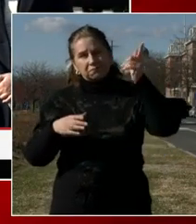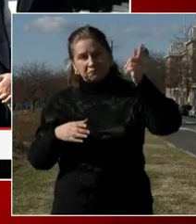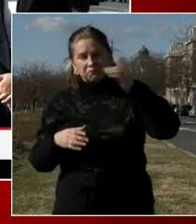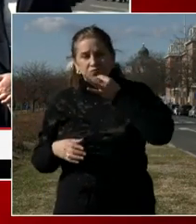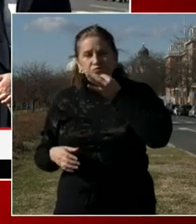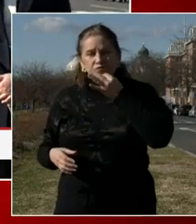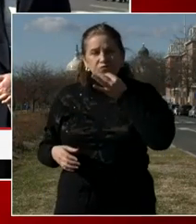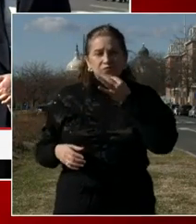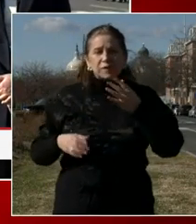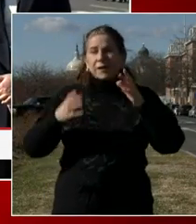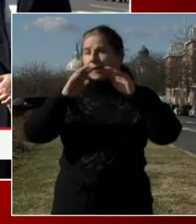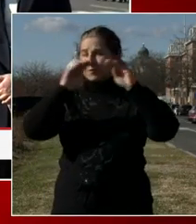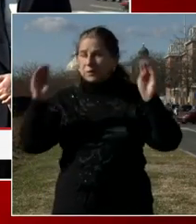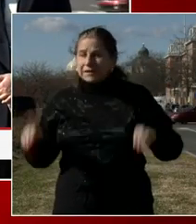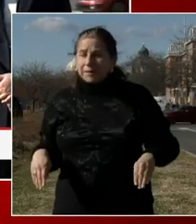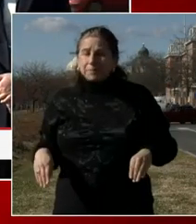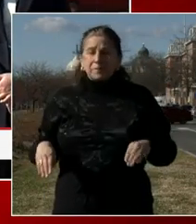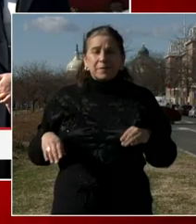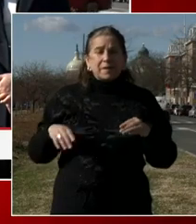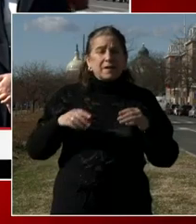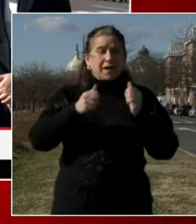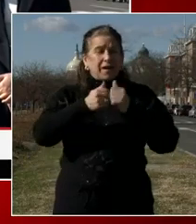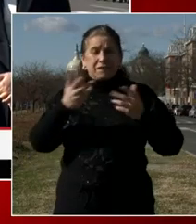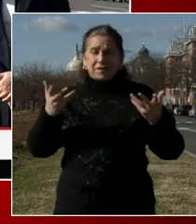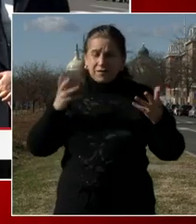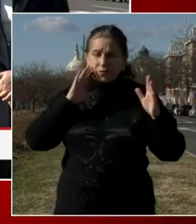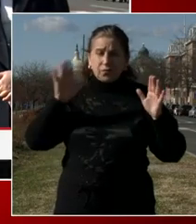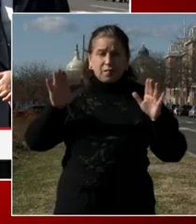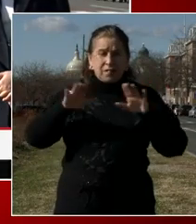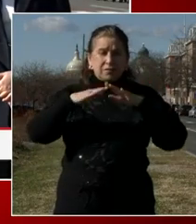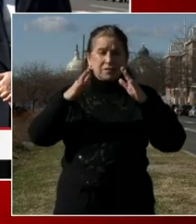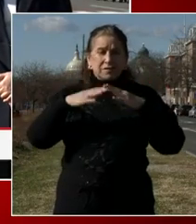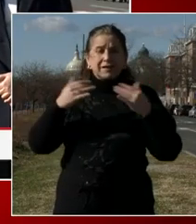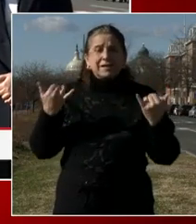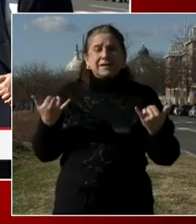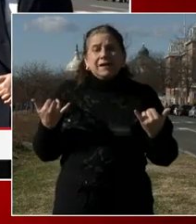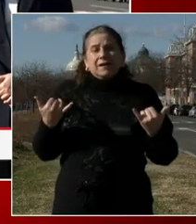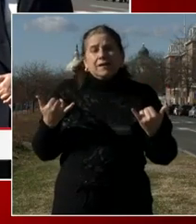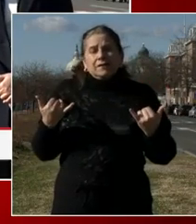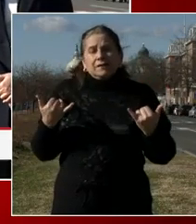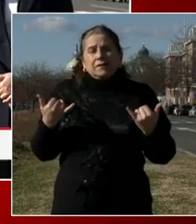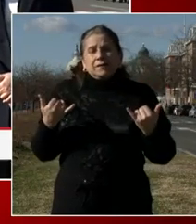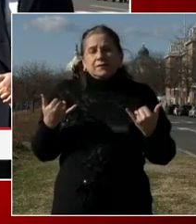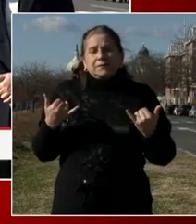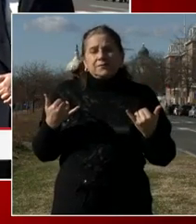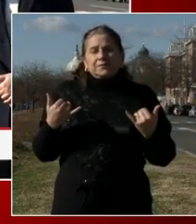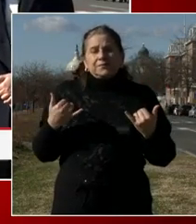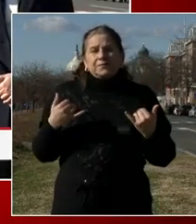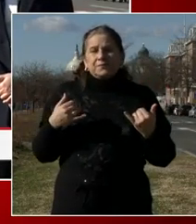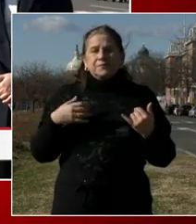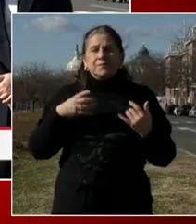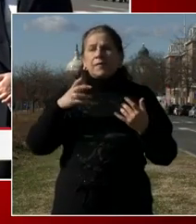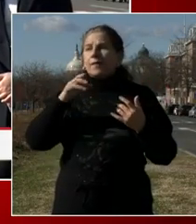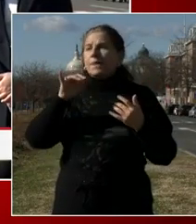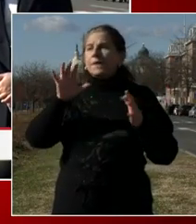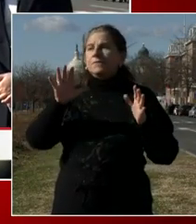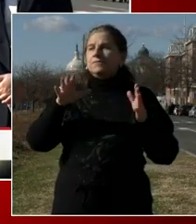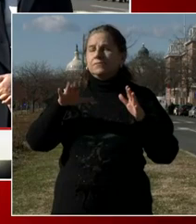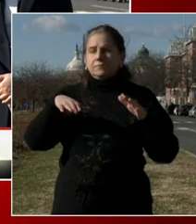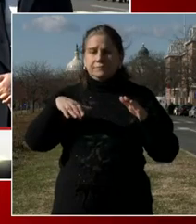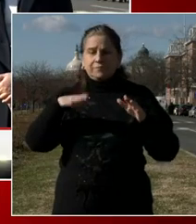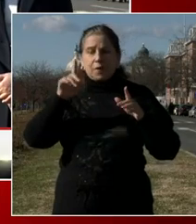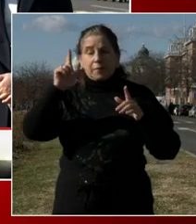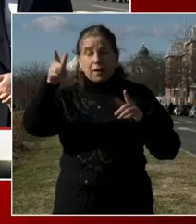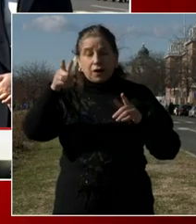museums, and the federal experience, as the mayor referenced, is only a part of the reason as to why we want folks to visit. Our neighborhoods are amazing.